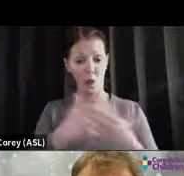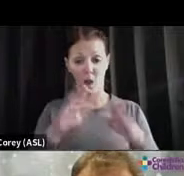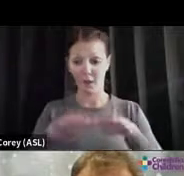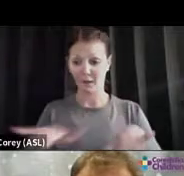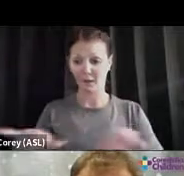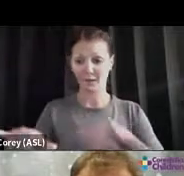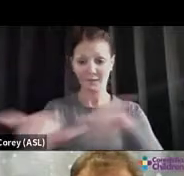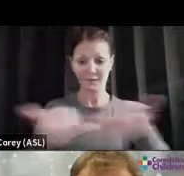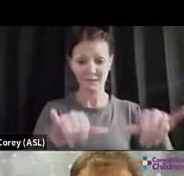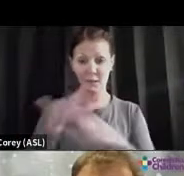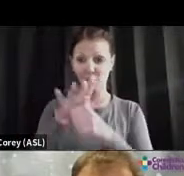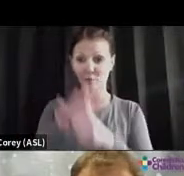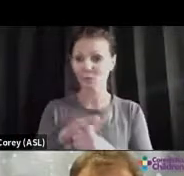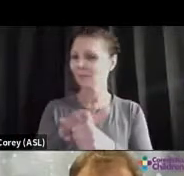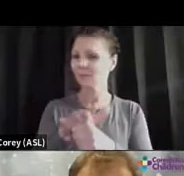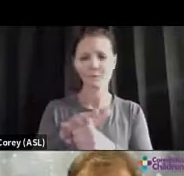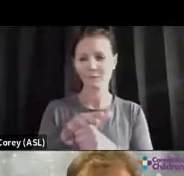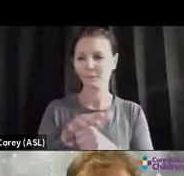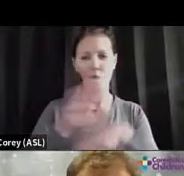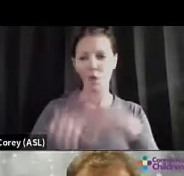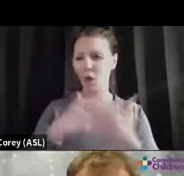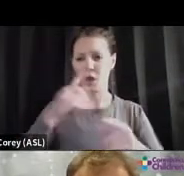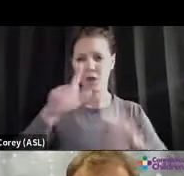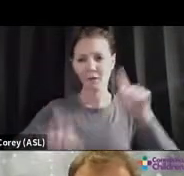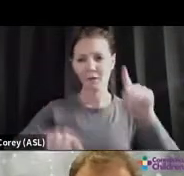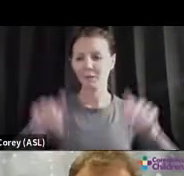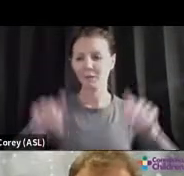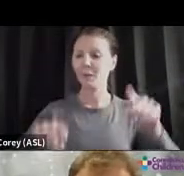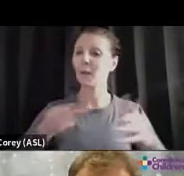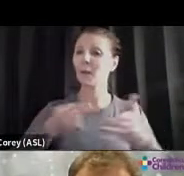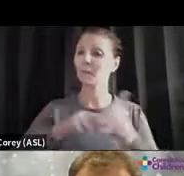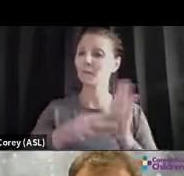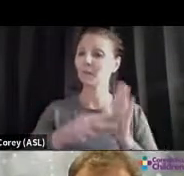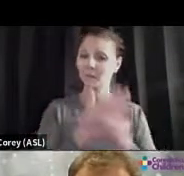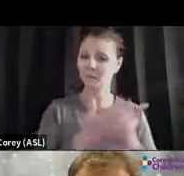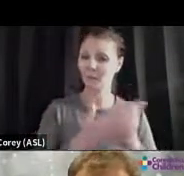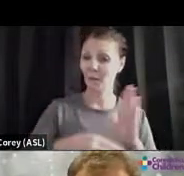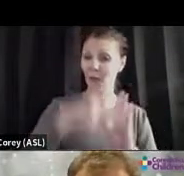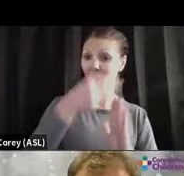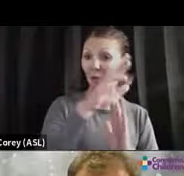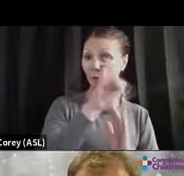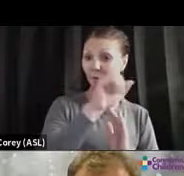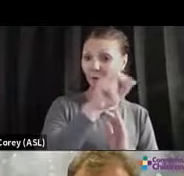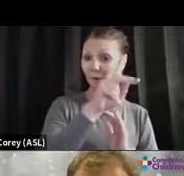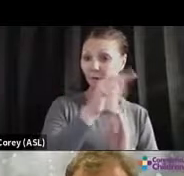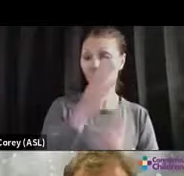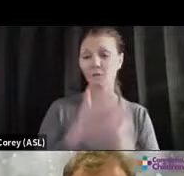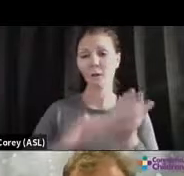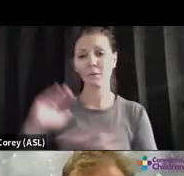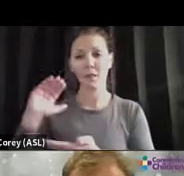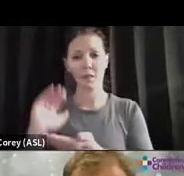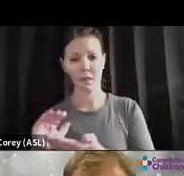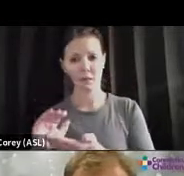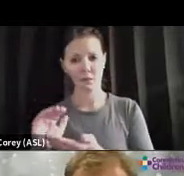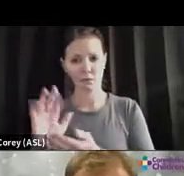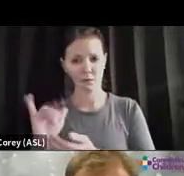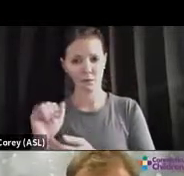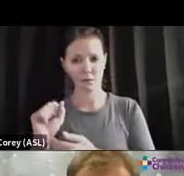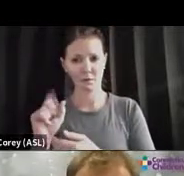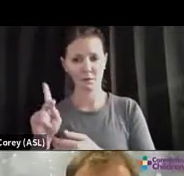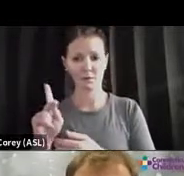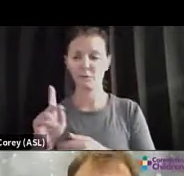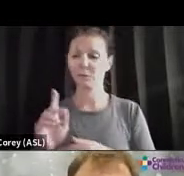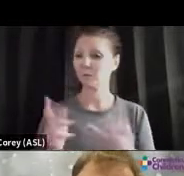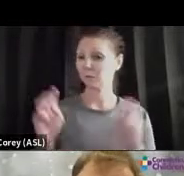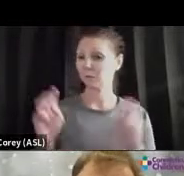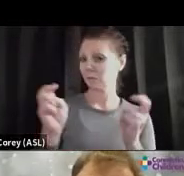at less risk for dealing with this level of stress and some are at more risk. So ask yourself, is your child a dandelion? Are they able to just push up through adversity